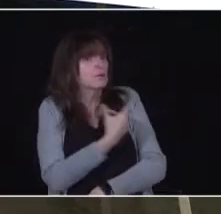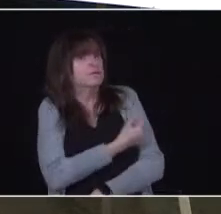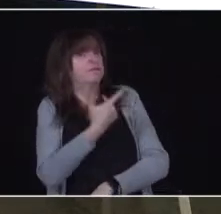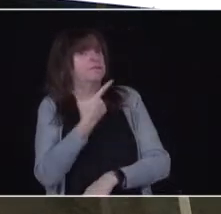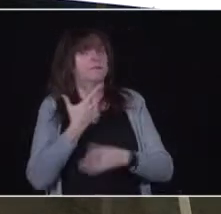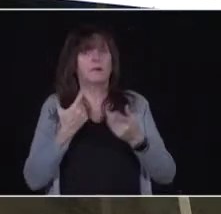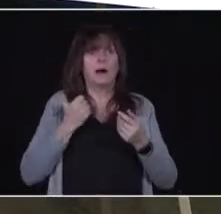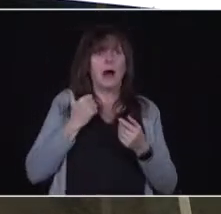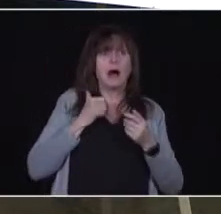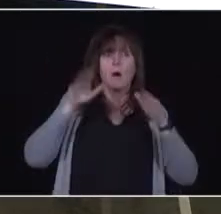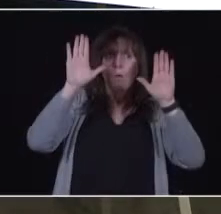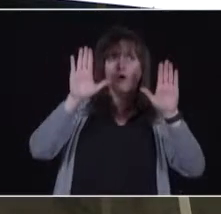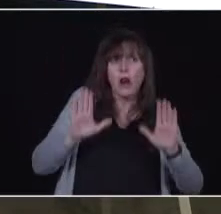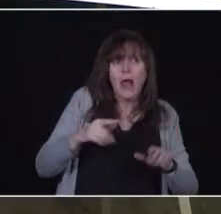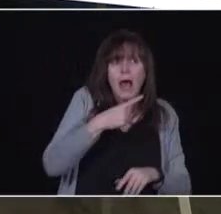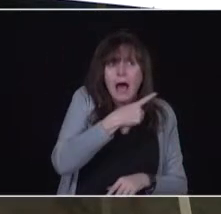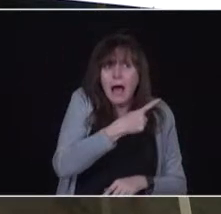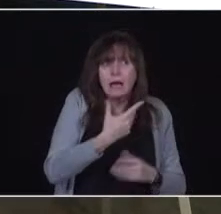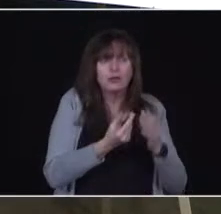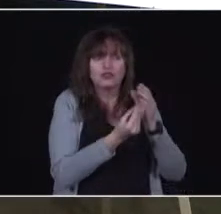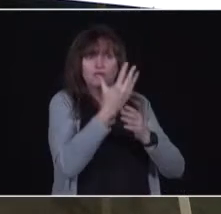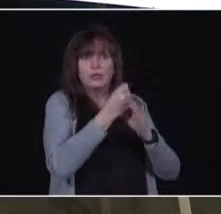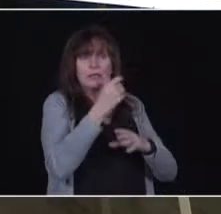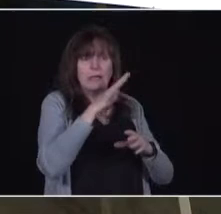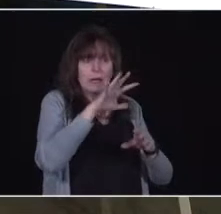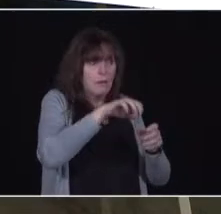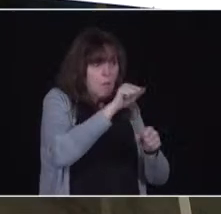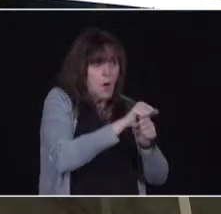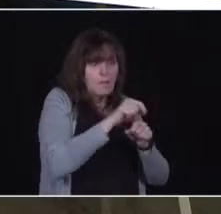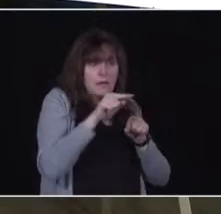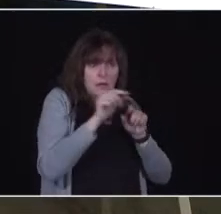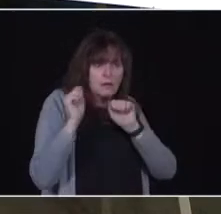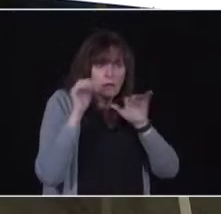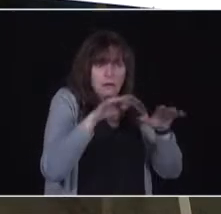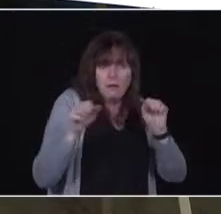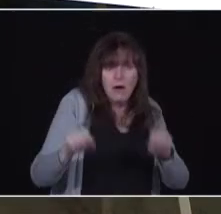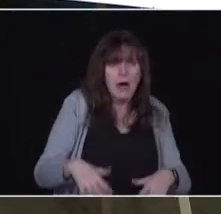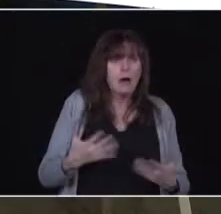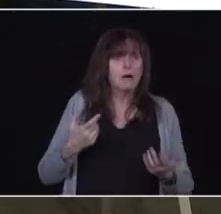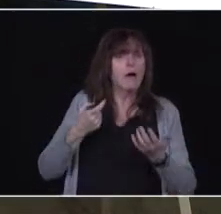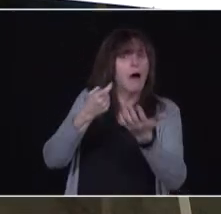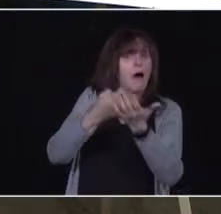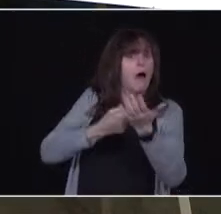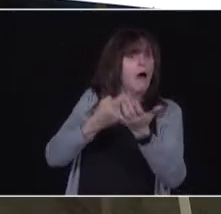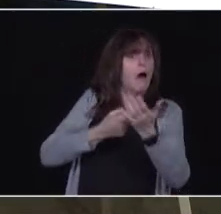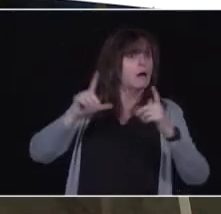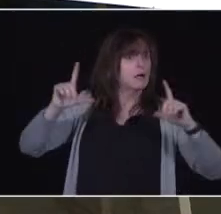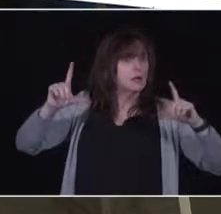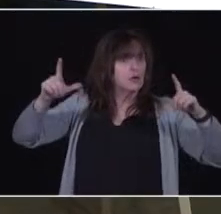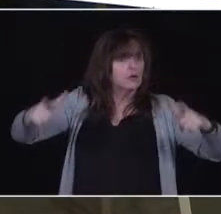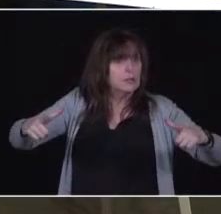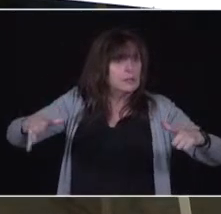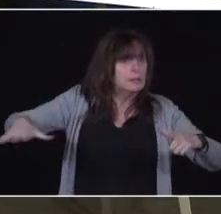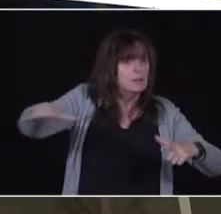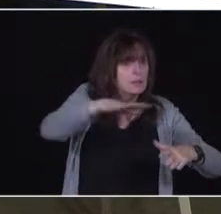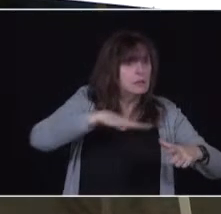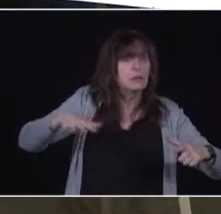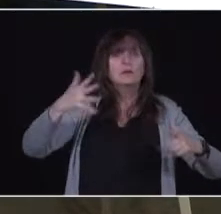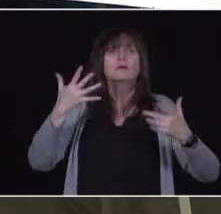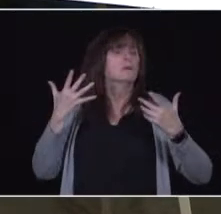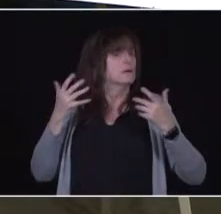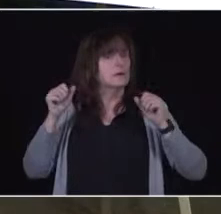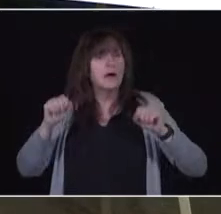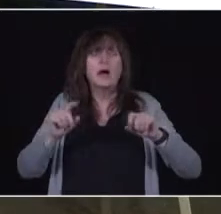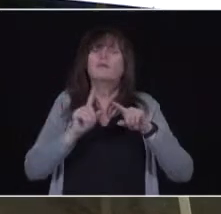the weather improves a bit, or whether it is a hockey rink in York, region, the Ray 20 centre, or whether it is other places,